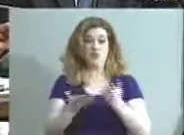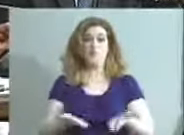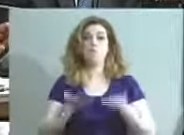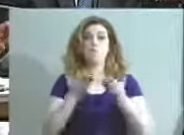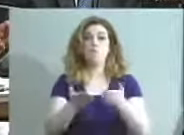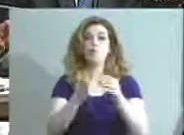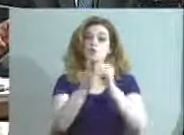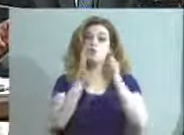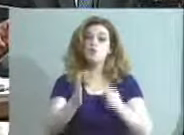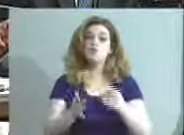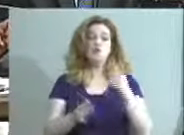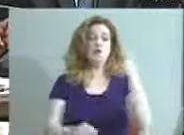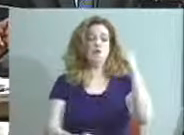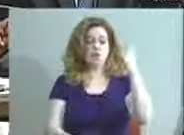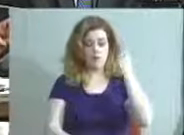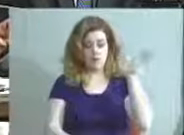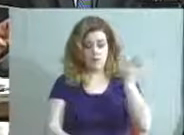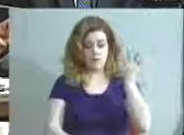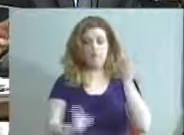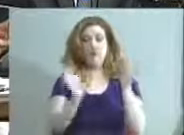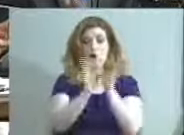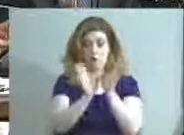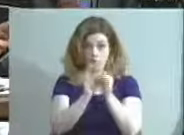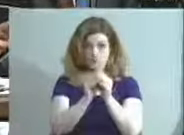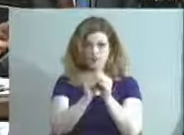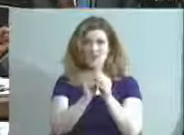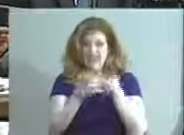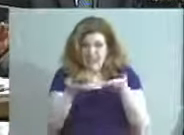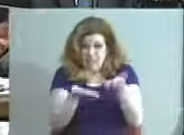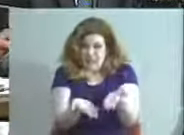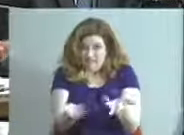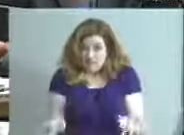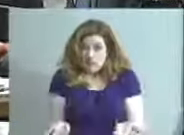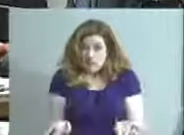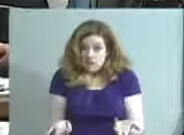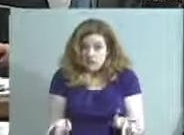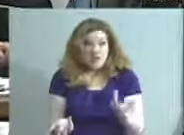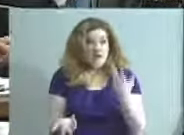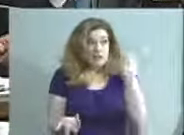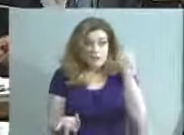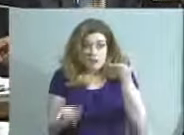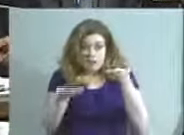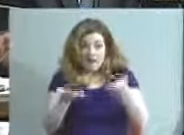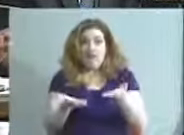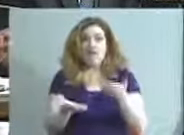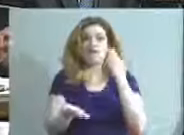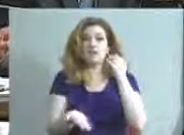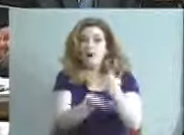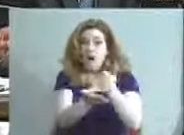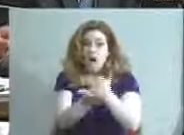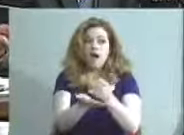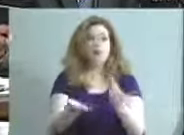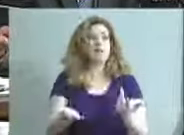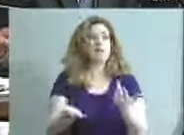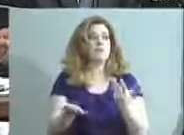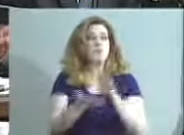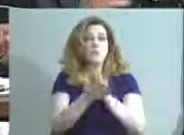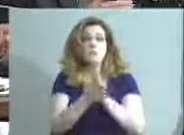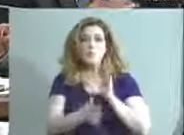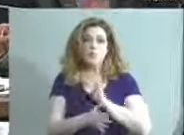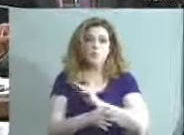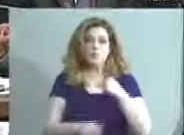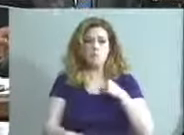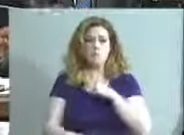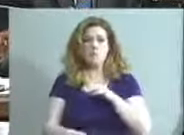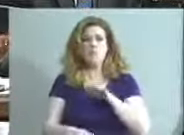for the conference, and they were there. They were out there, you know, helping our school board members